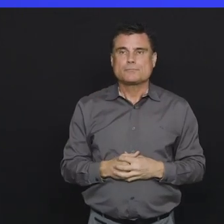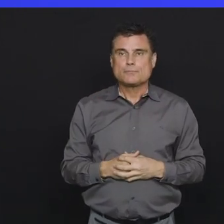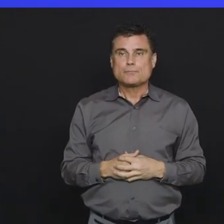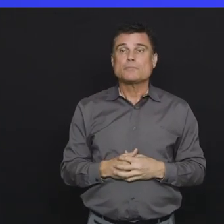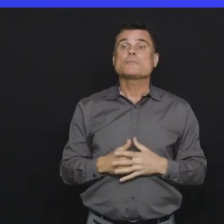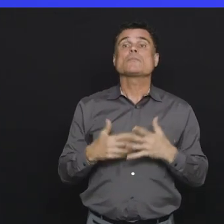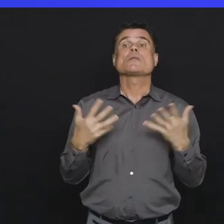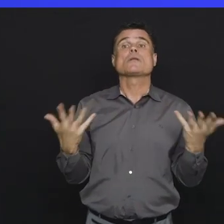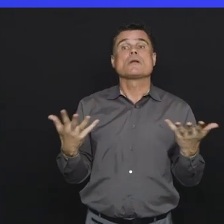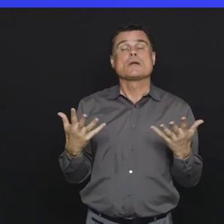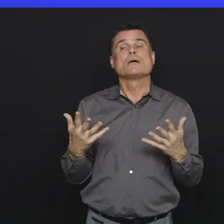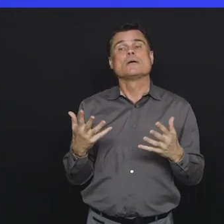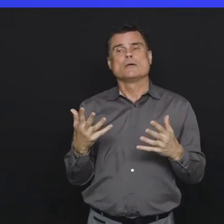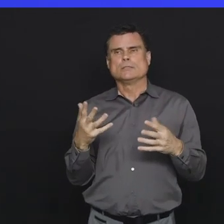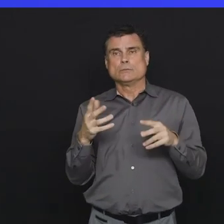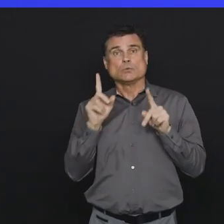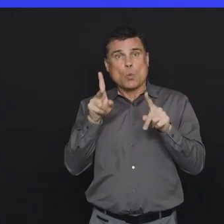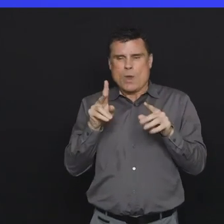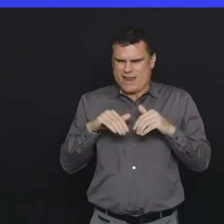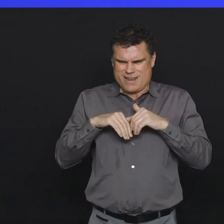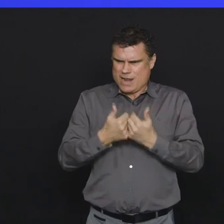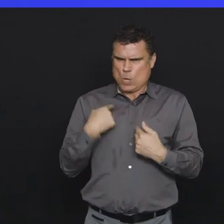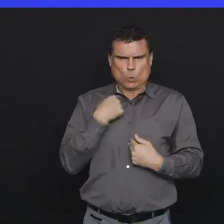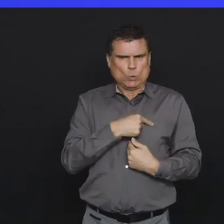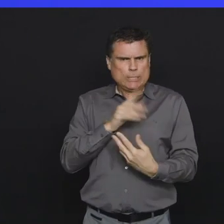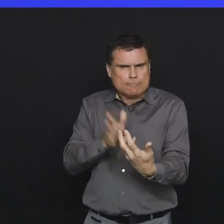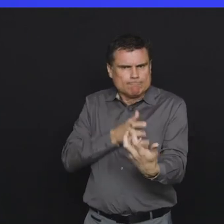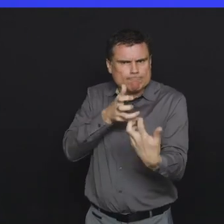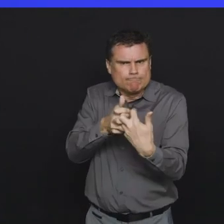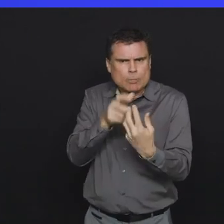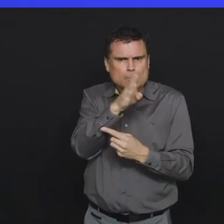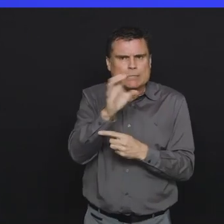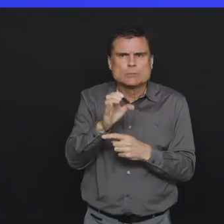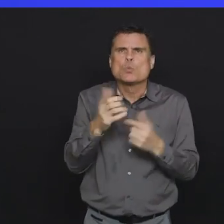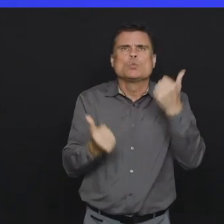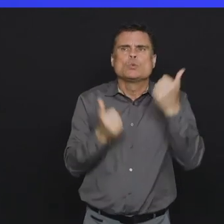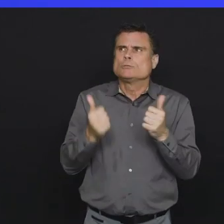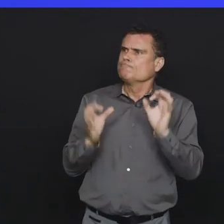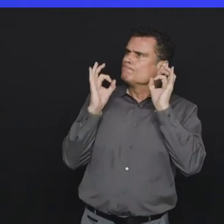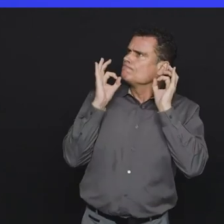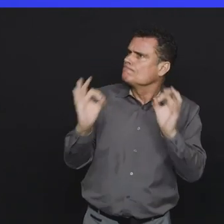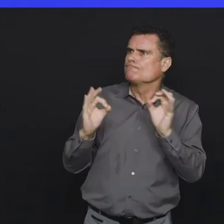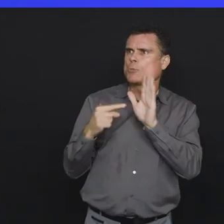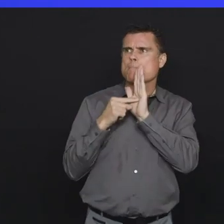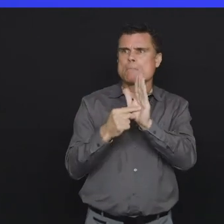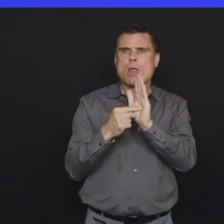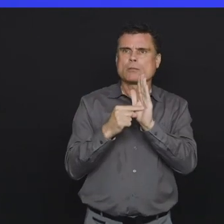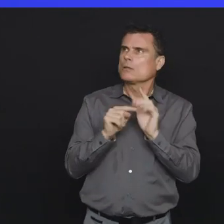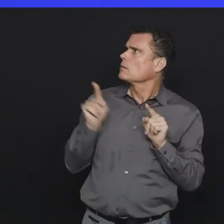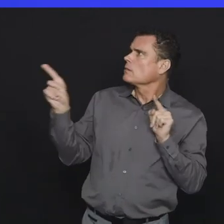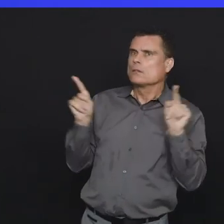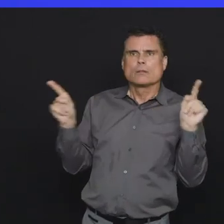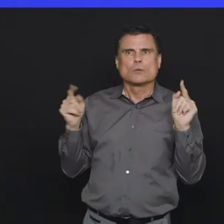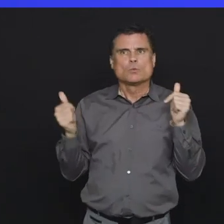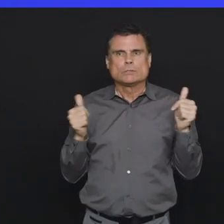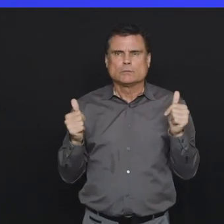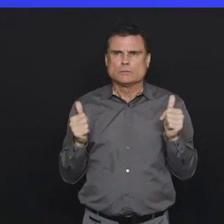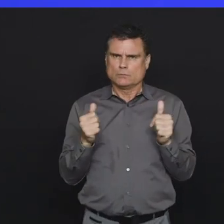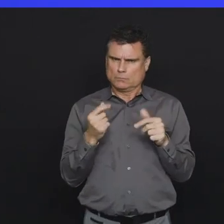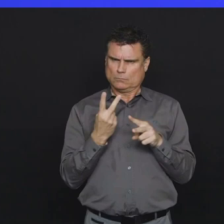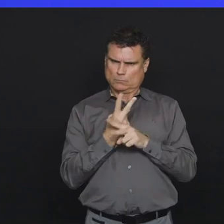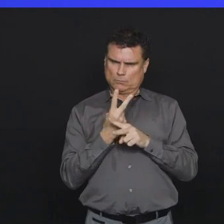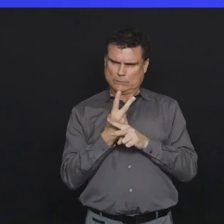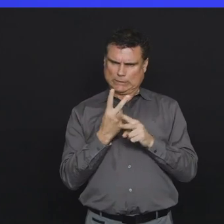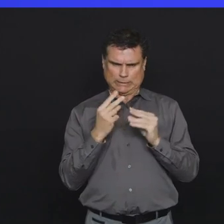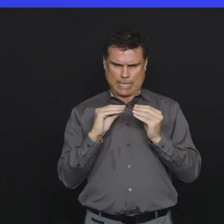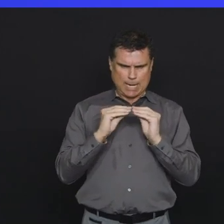that this is modelling so it is not a prediction it's not a prediction of where we might be or how we might go